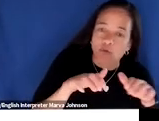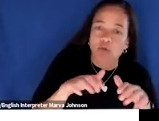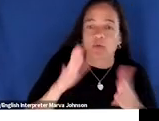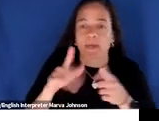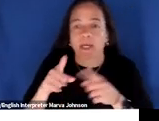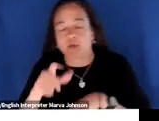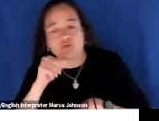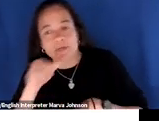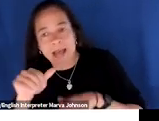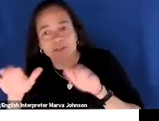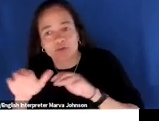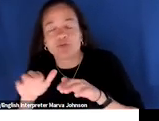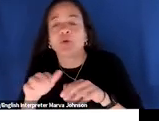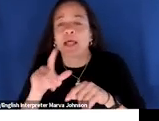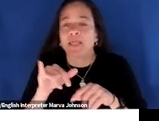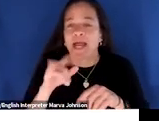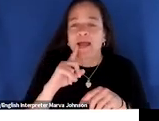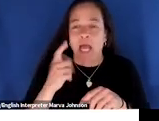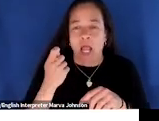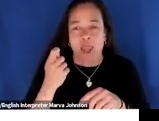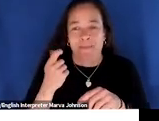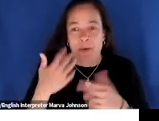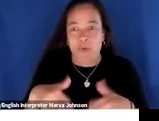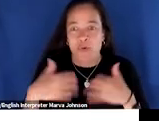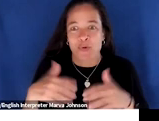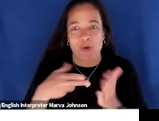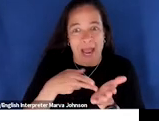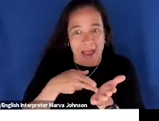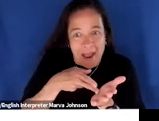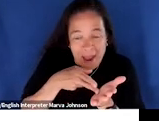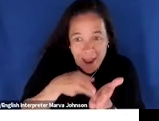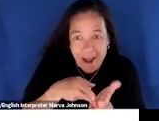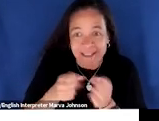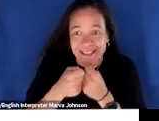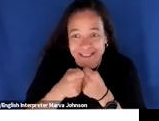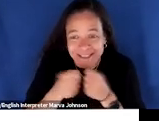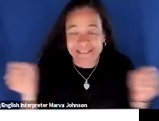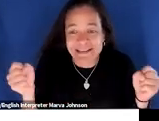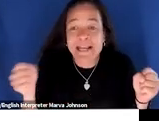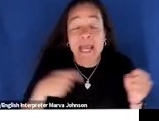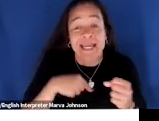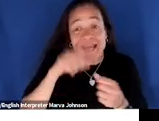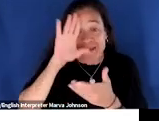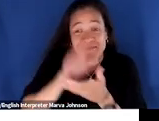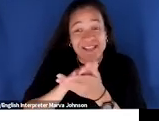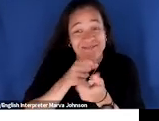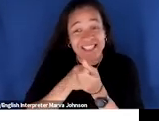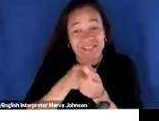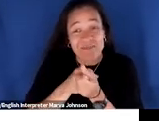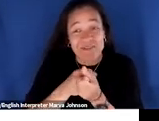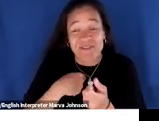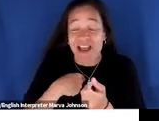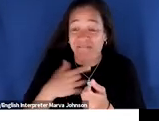you know this is that's a kind of radical honesty that i i really believe in um and that i think all especially non-profit